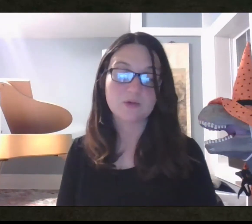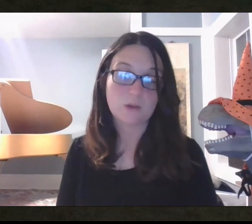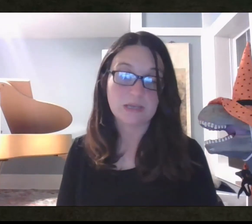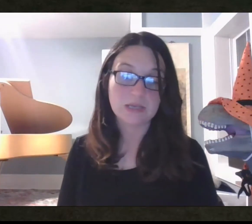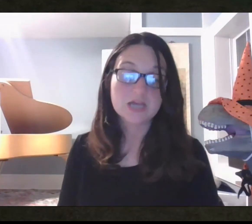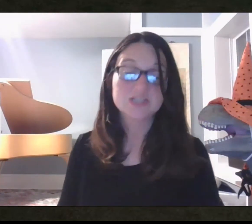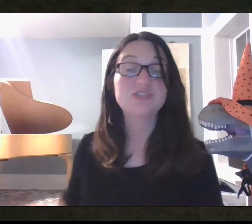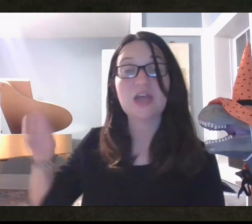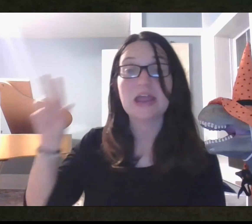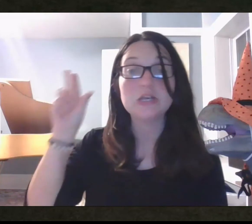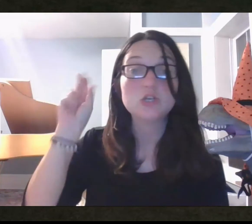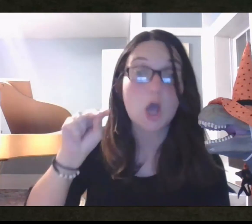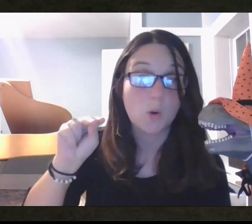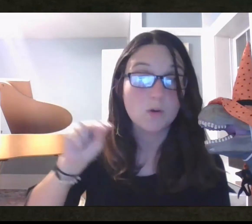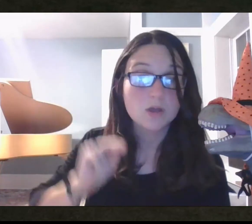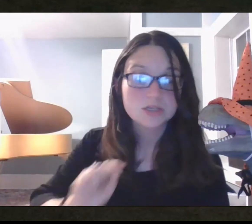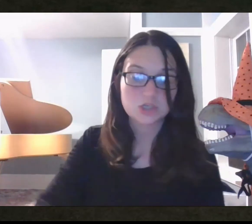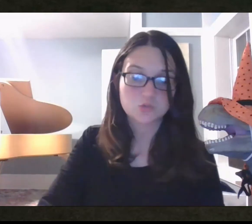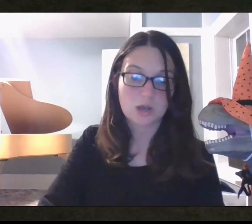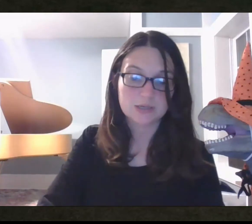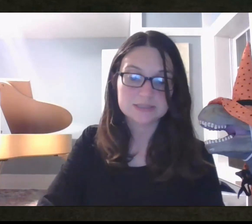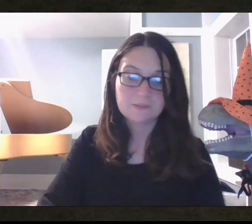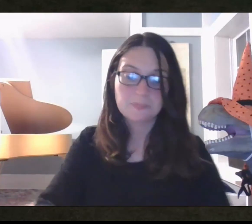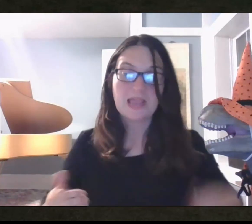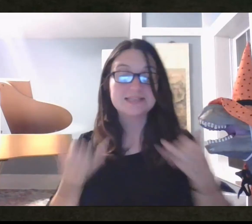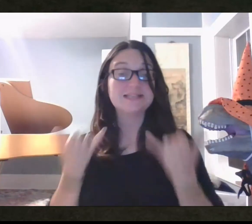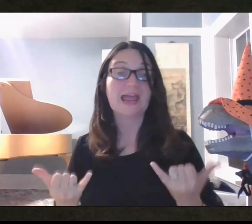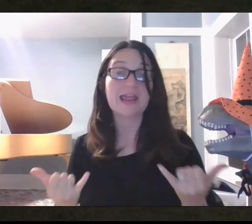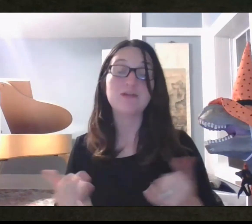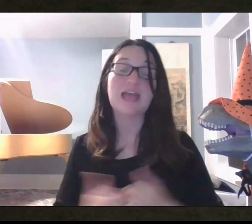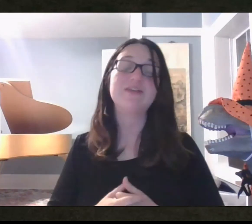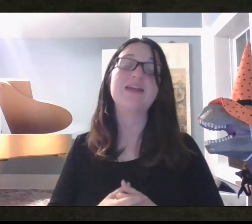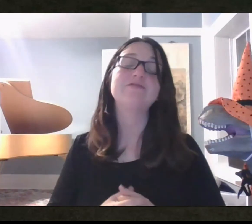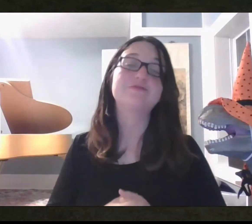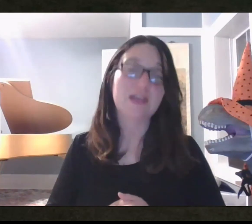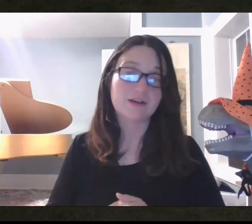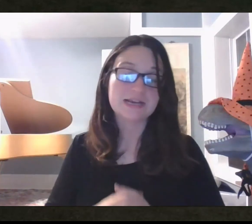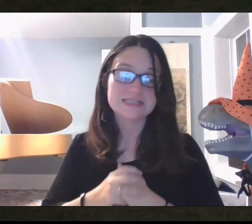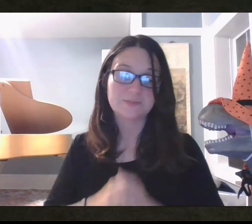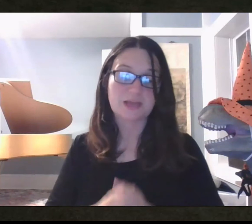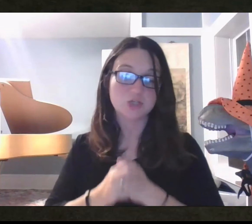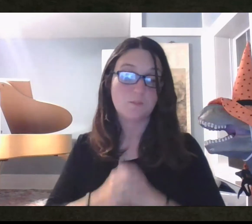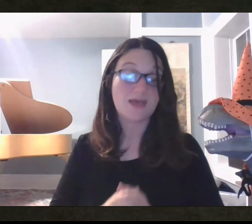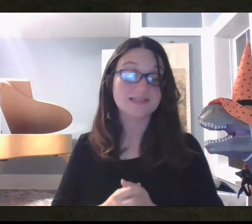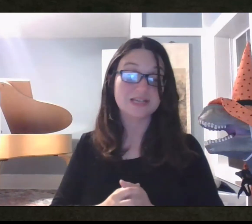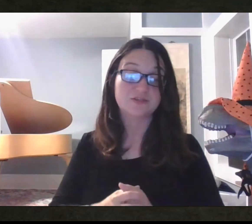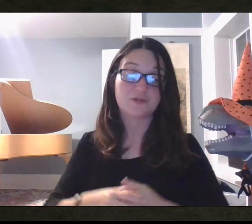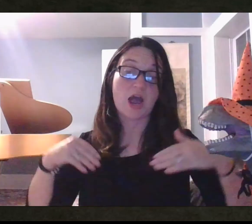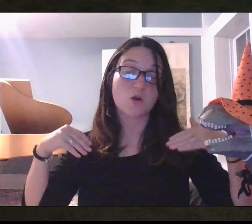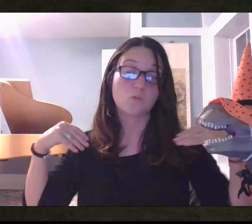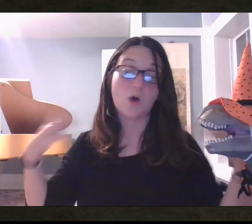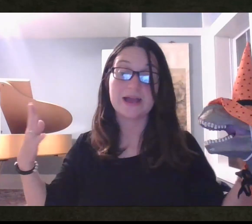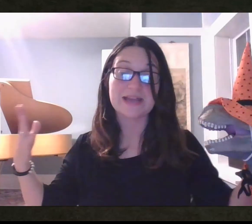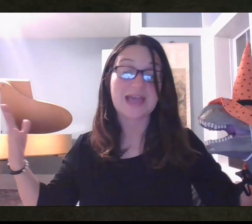Ribbon Week to say no to drugs. And today, we have a very special message